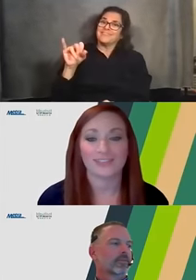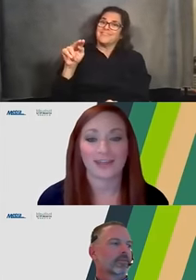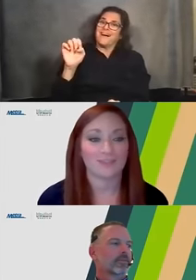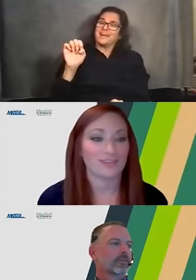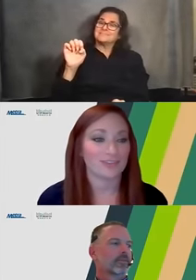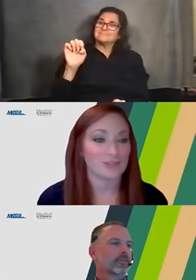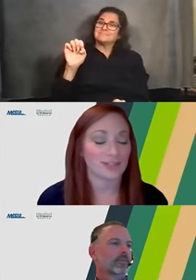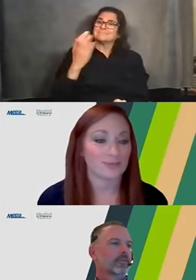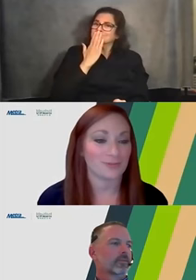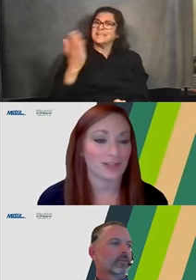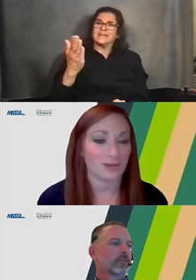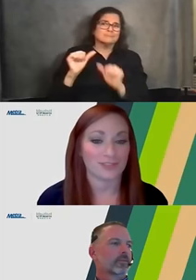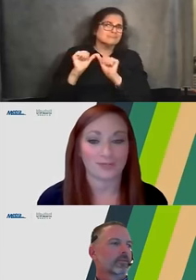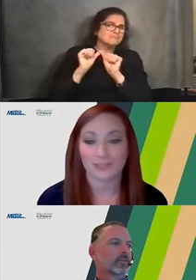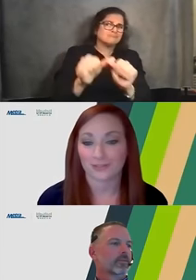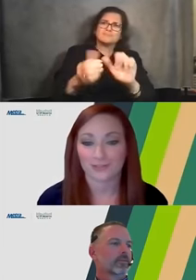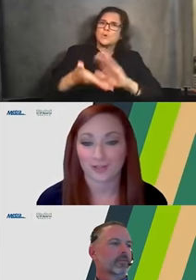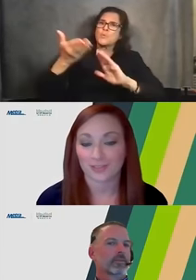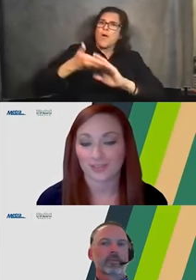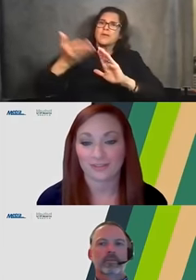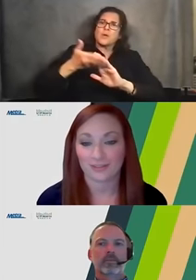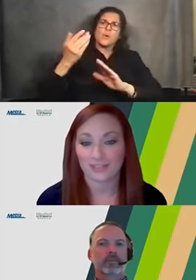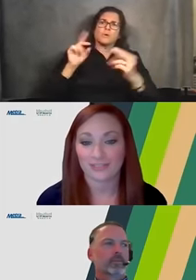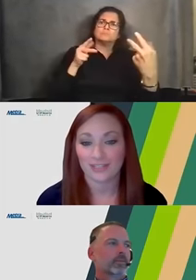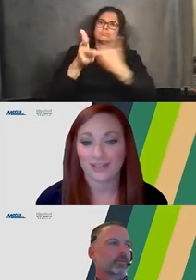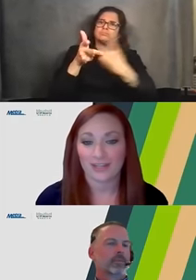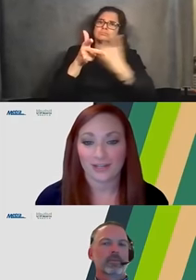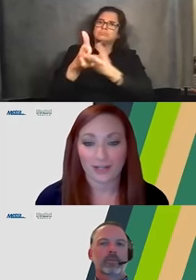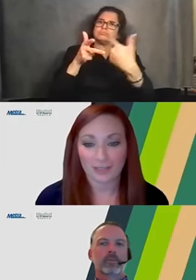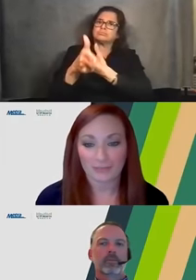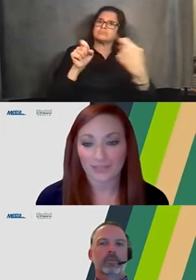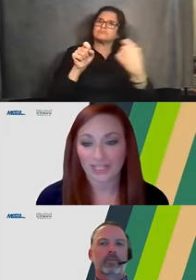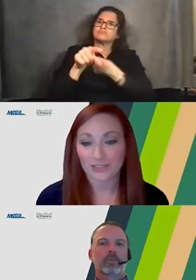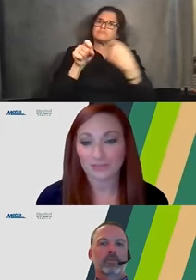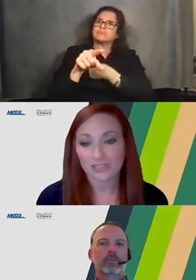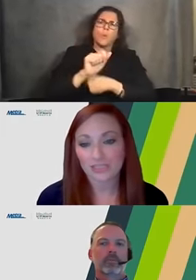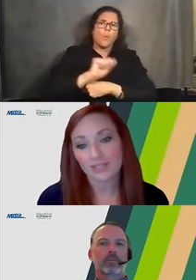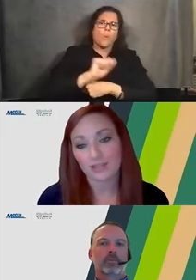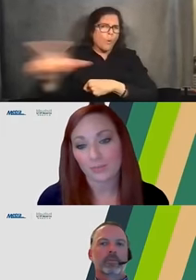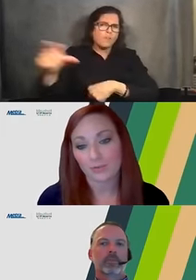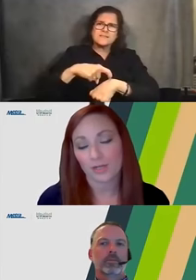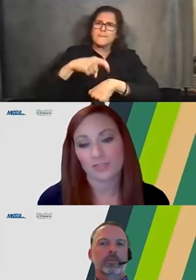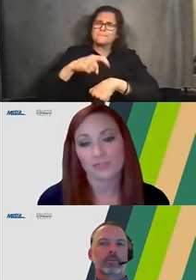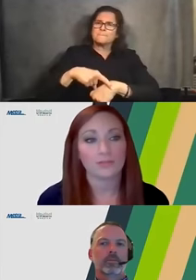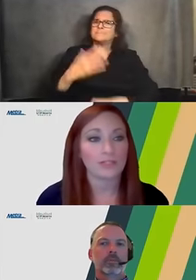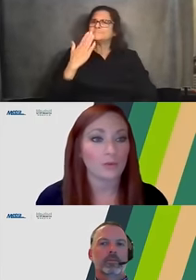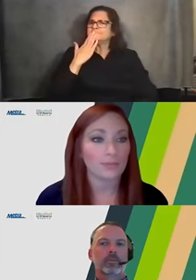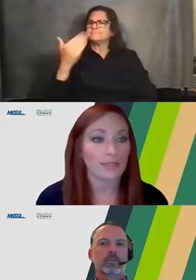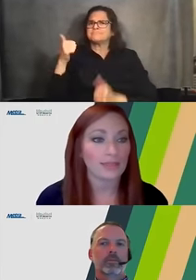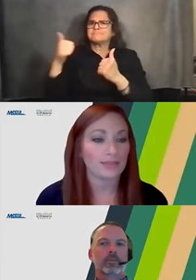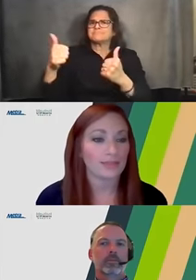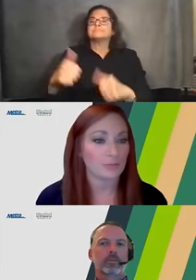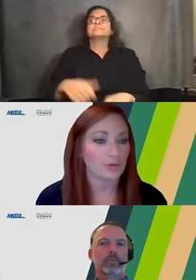to have the trains running at all times during construction. Love it. I do see a couple of questions about